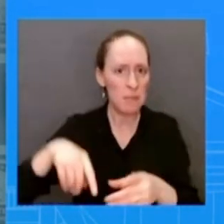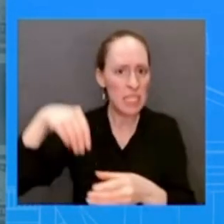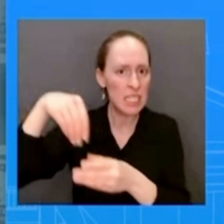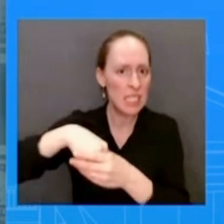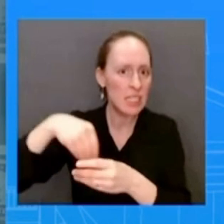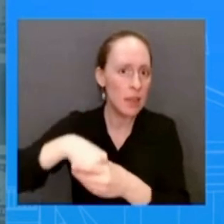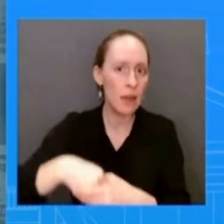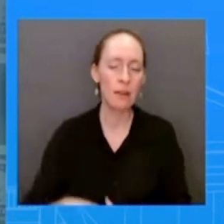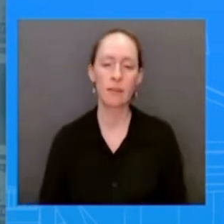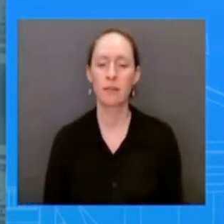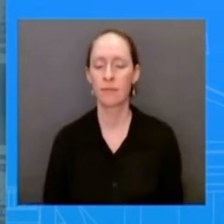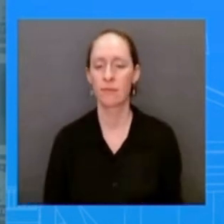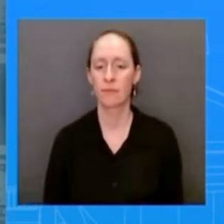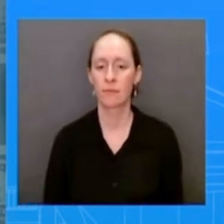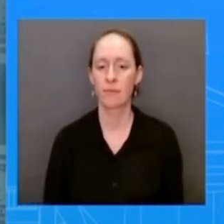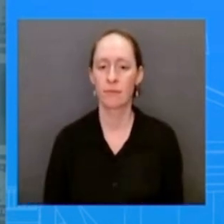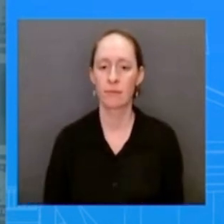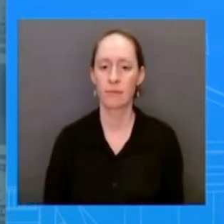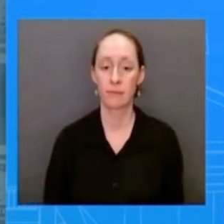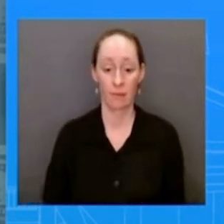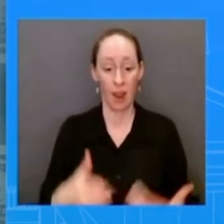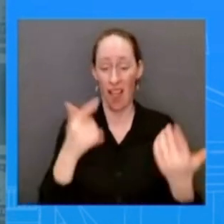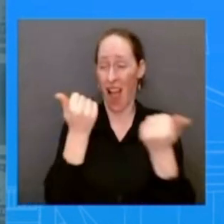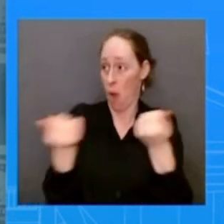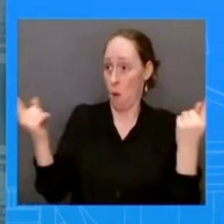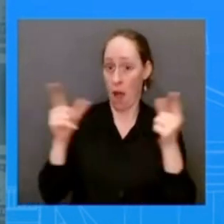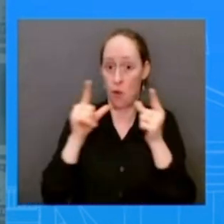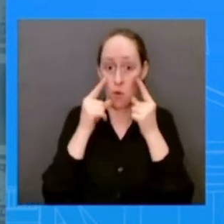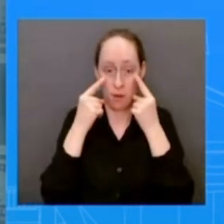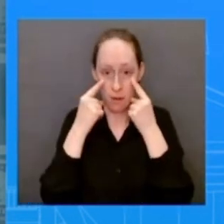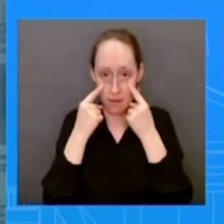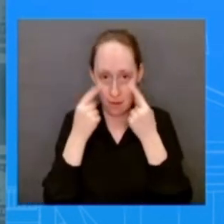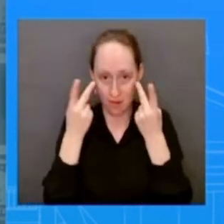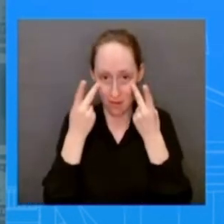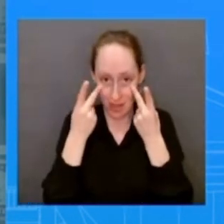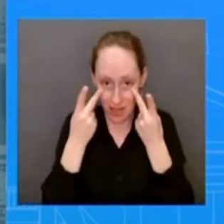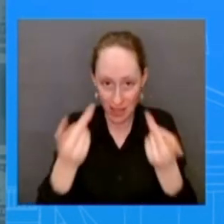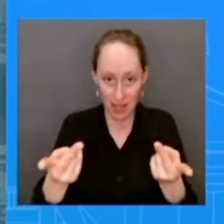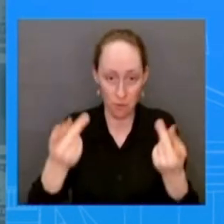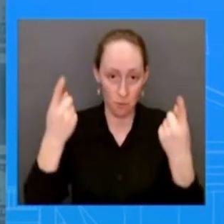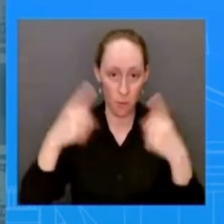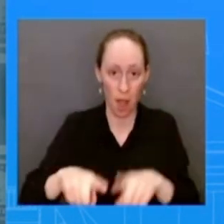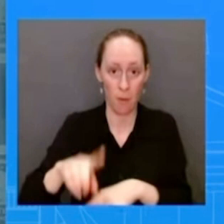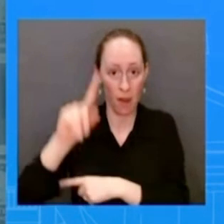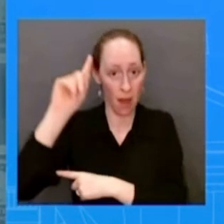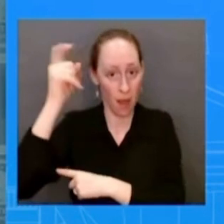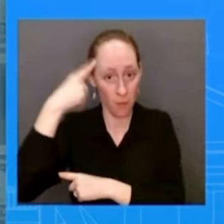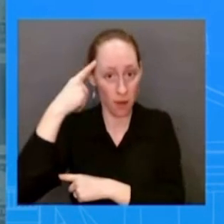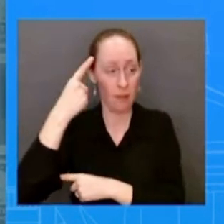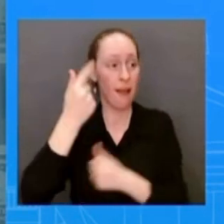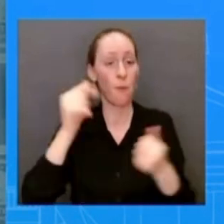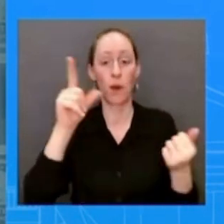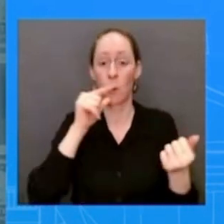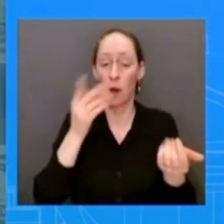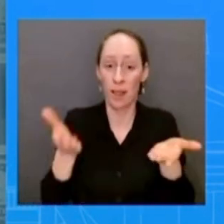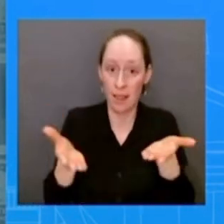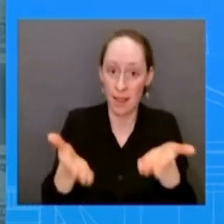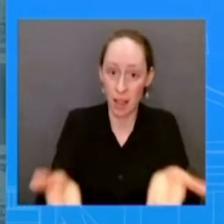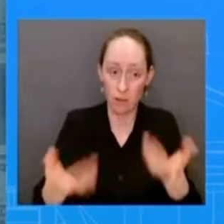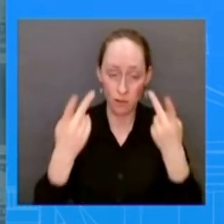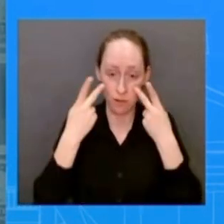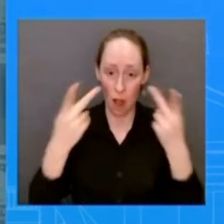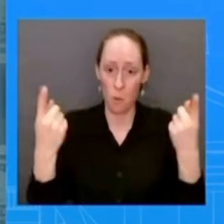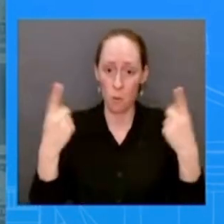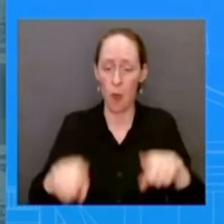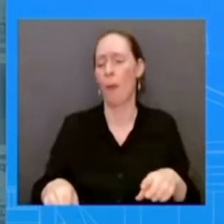way and saw what happened on that day would would disagree with what was just stated um the